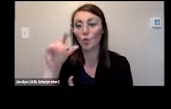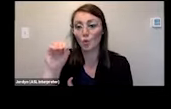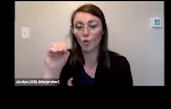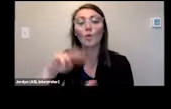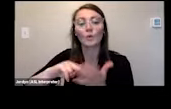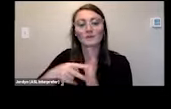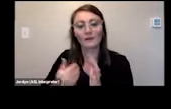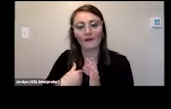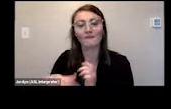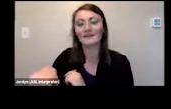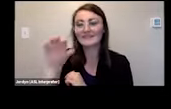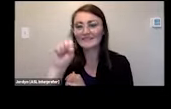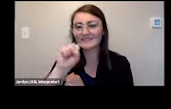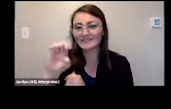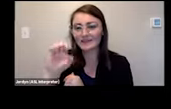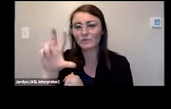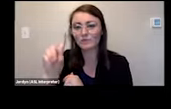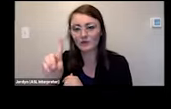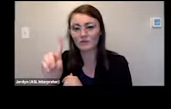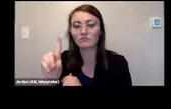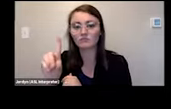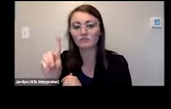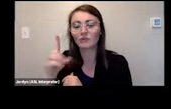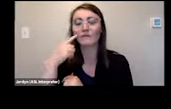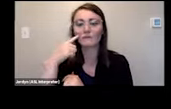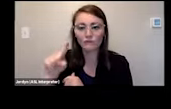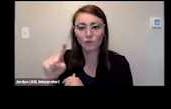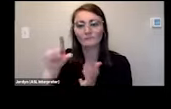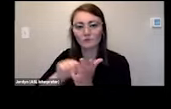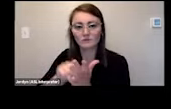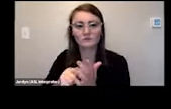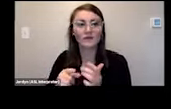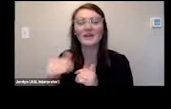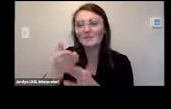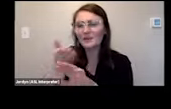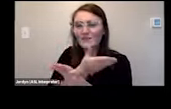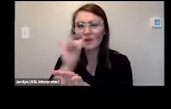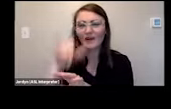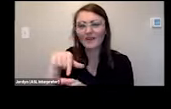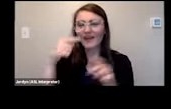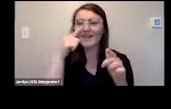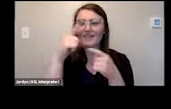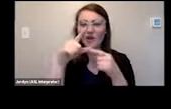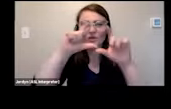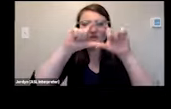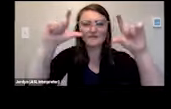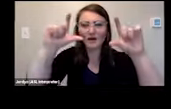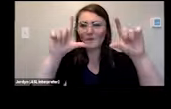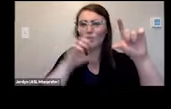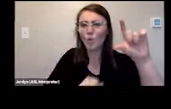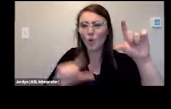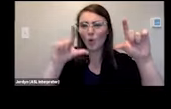3d printed before our logo the letters were cut off at the top because the words were still halfway in their